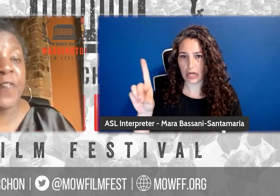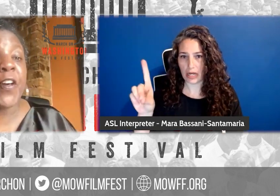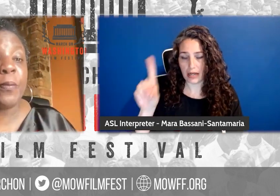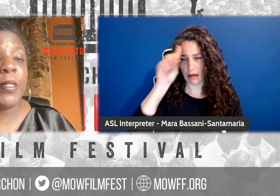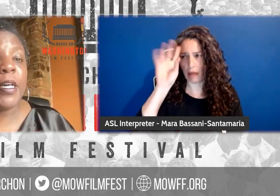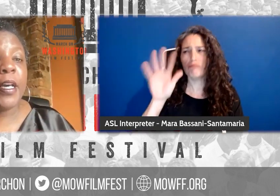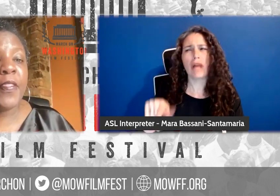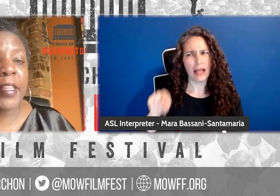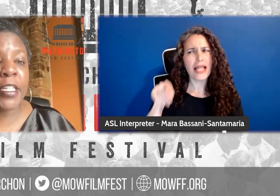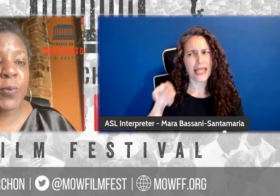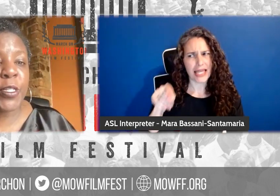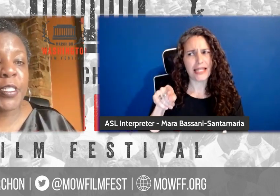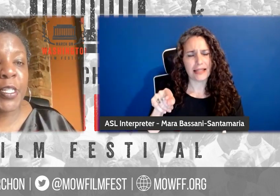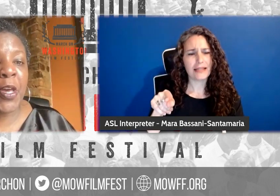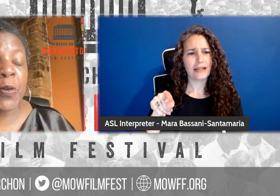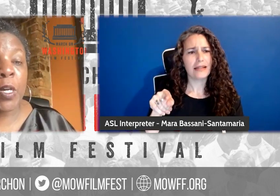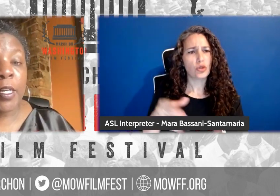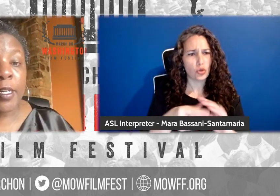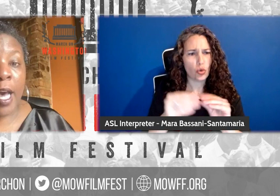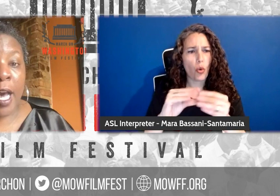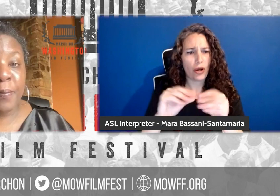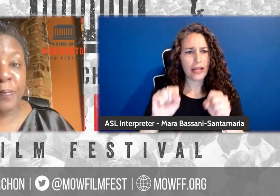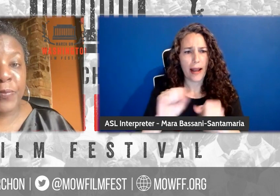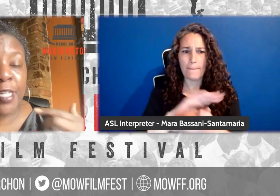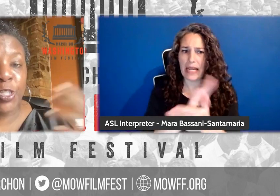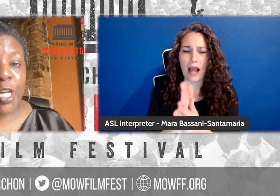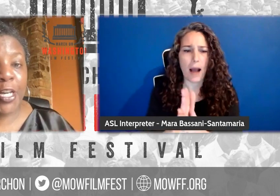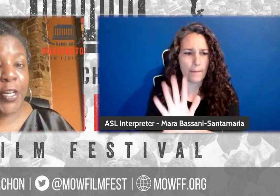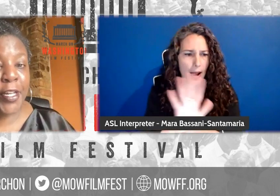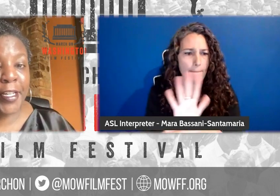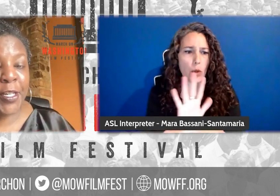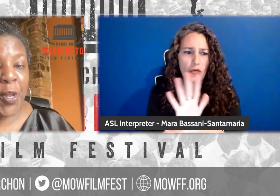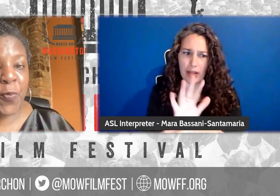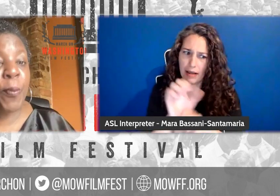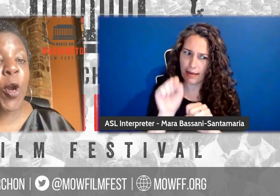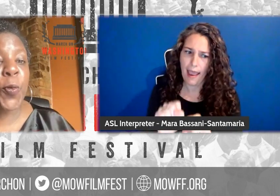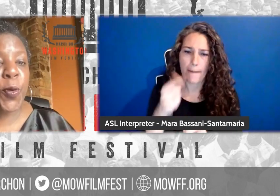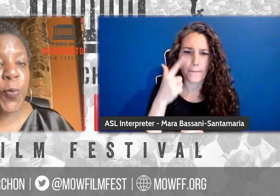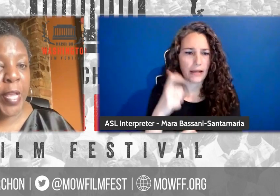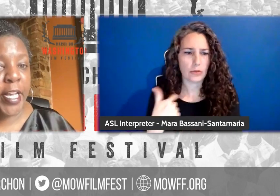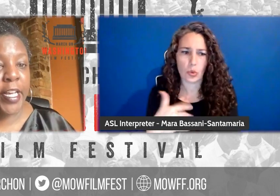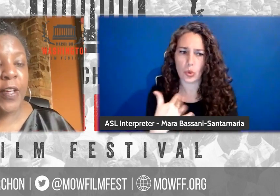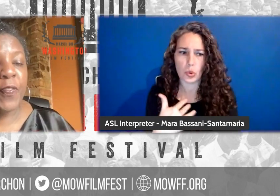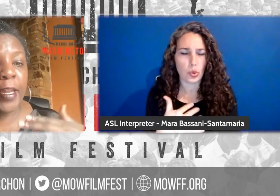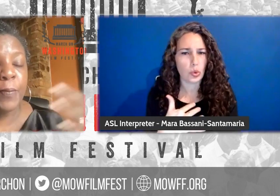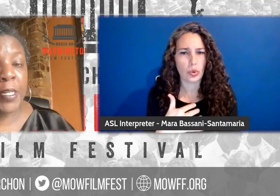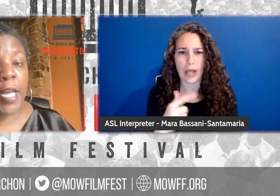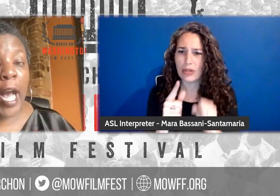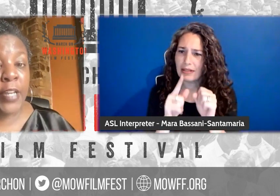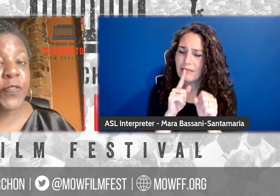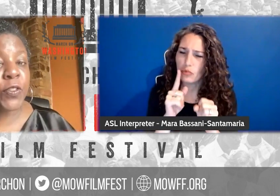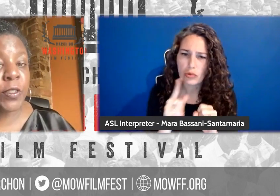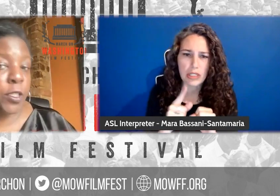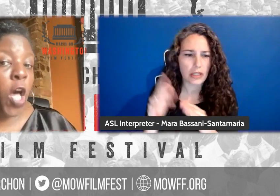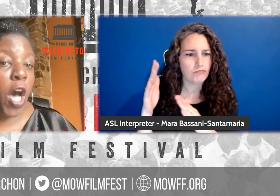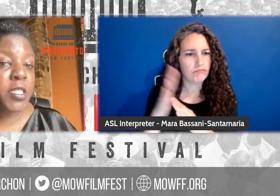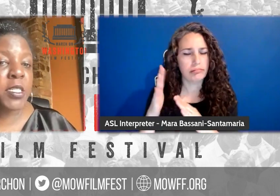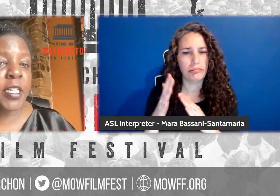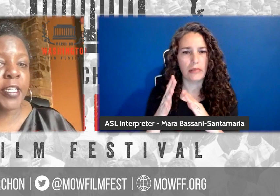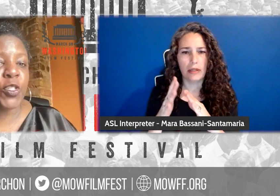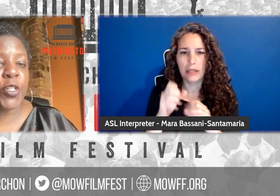this could be a film. That this was, you know, such a, you know, remarkable week that had been kind of